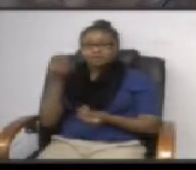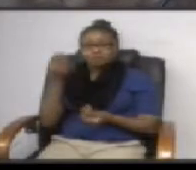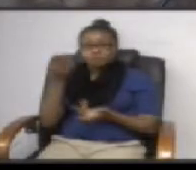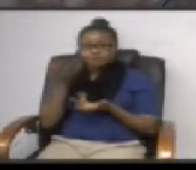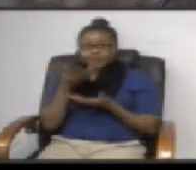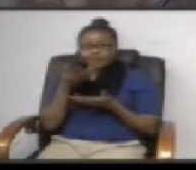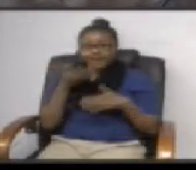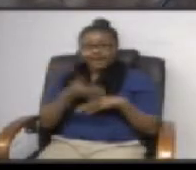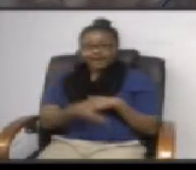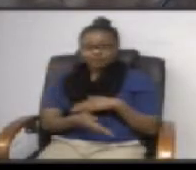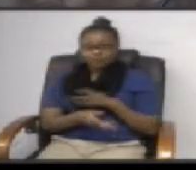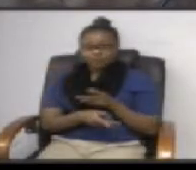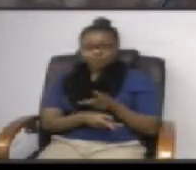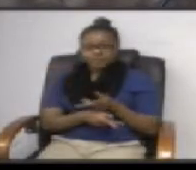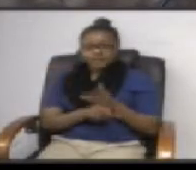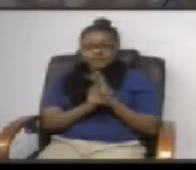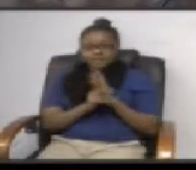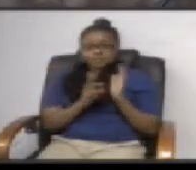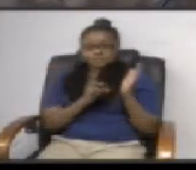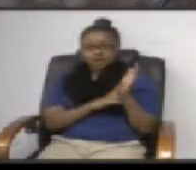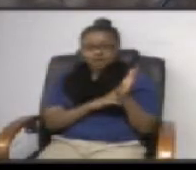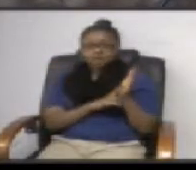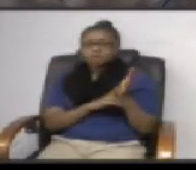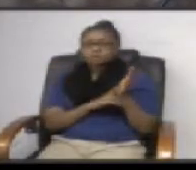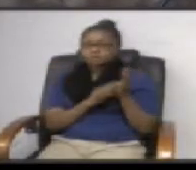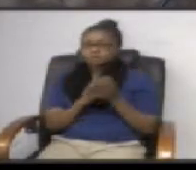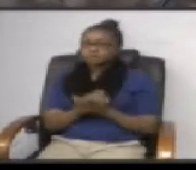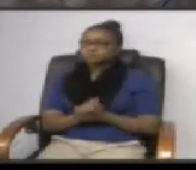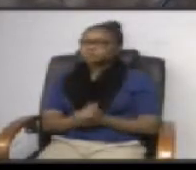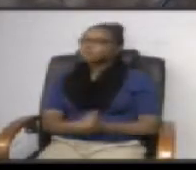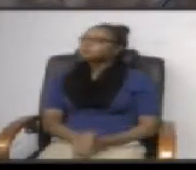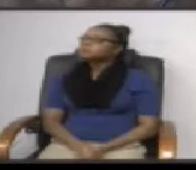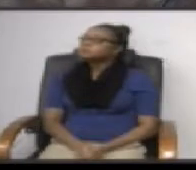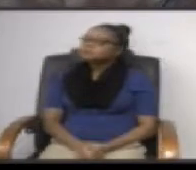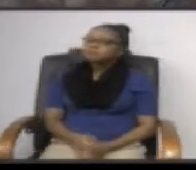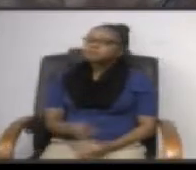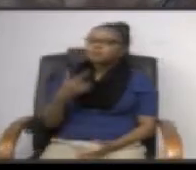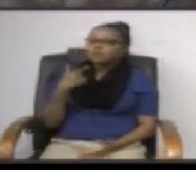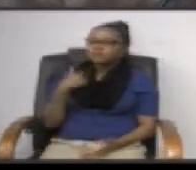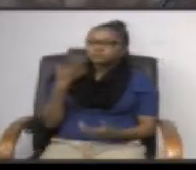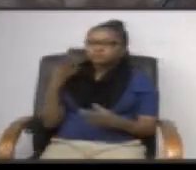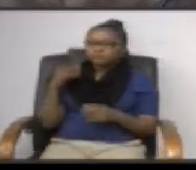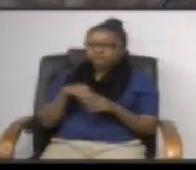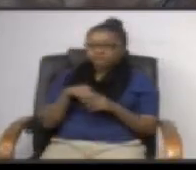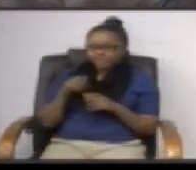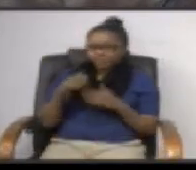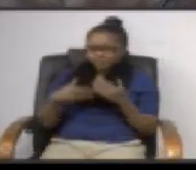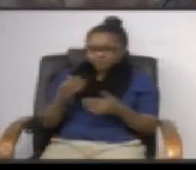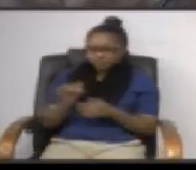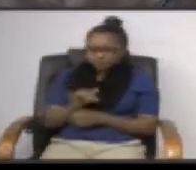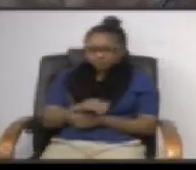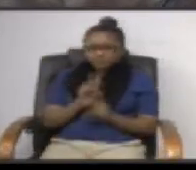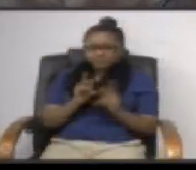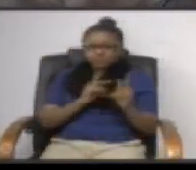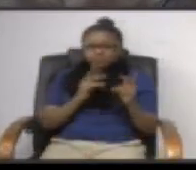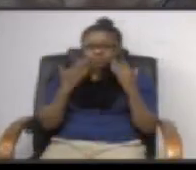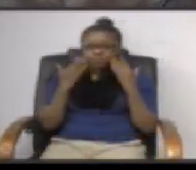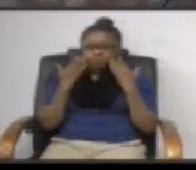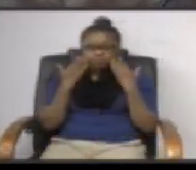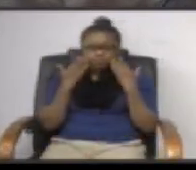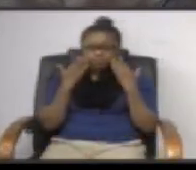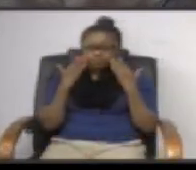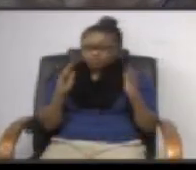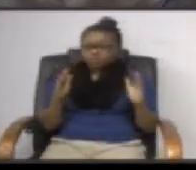tower was going up so what i've found um because i've gotten involved in this is people don't know